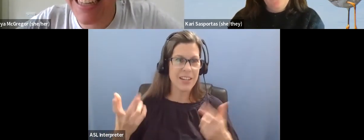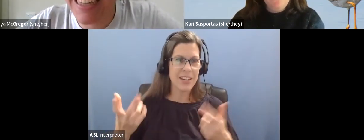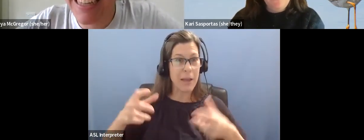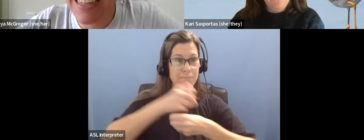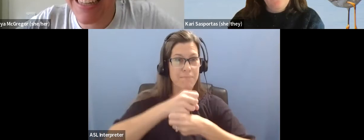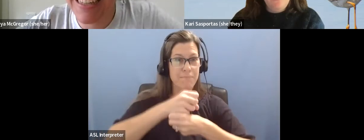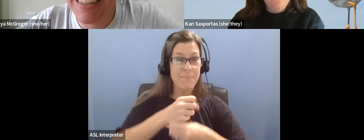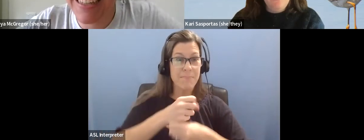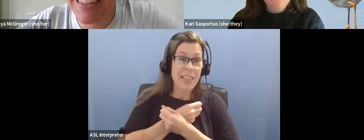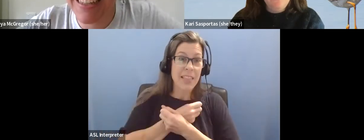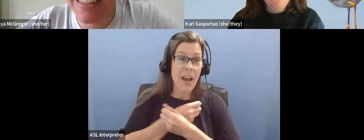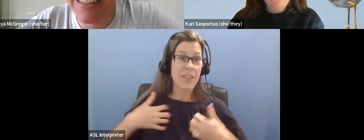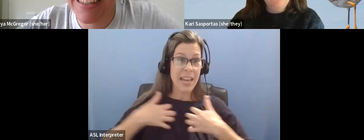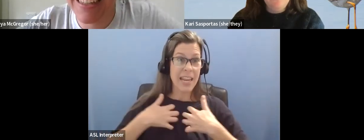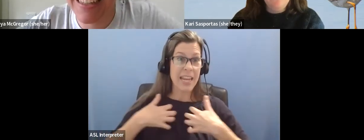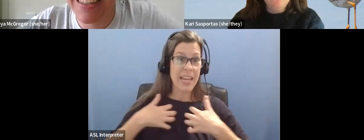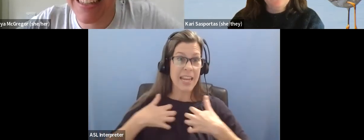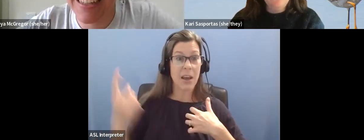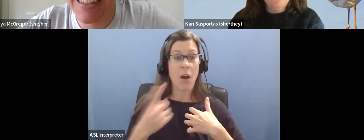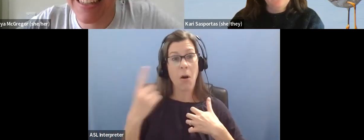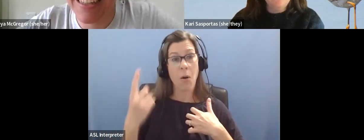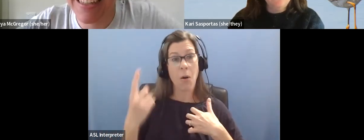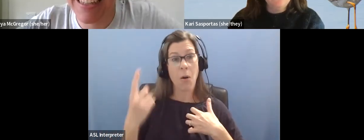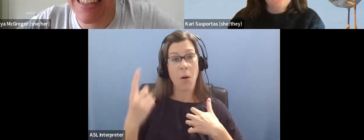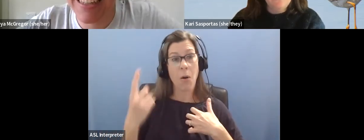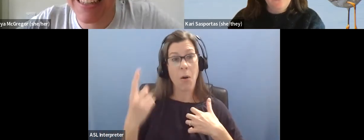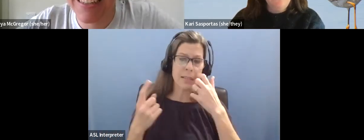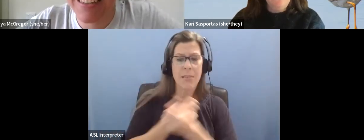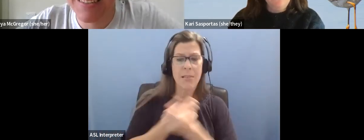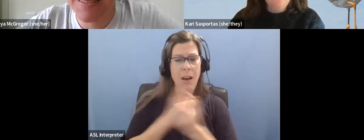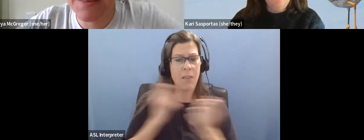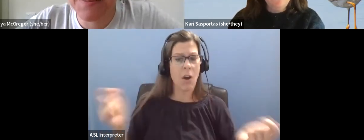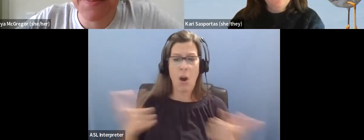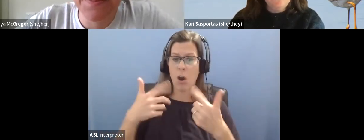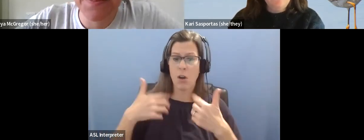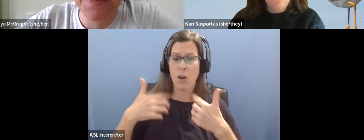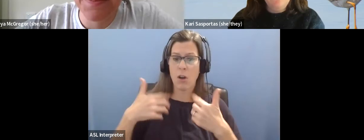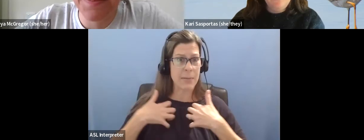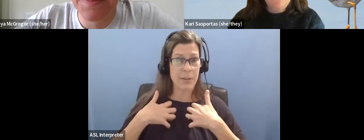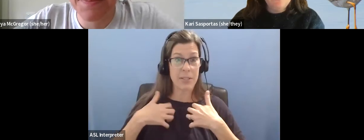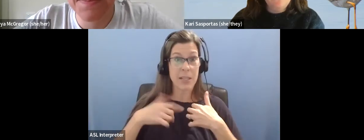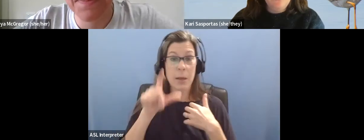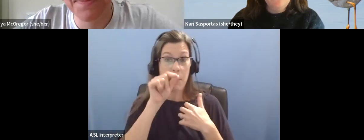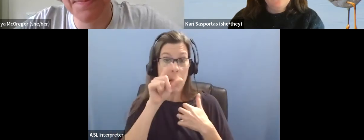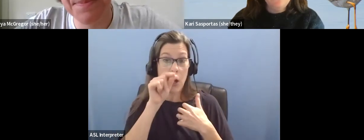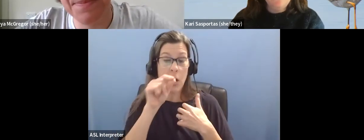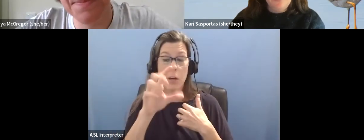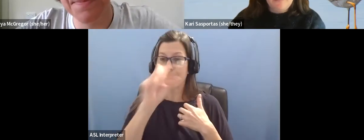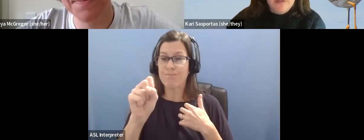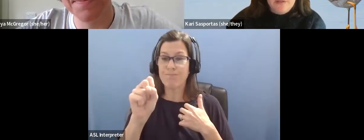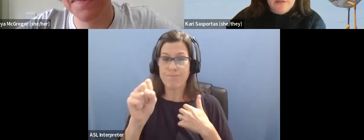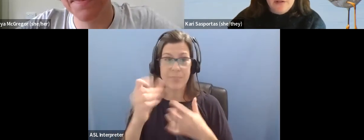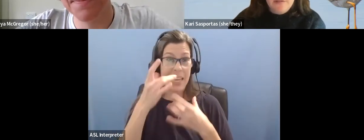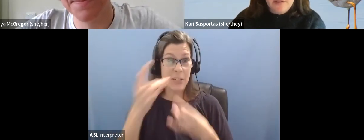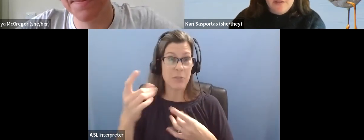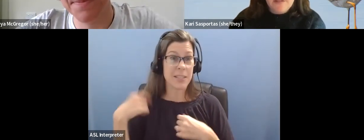I always have. I've always identified very closely with all creatures. Birds have often captured my interest, but